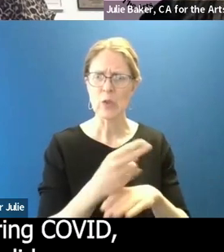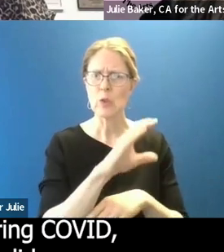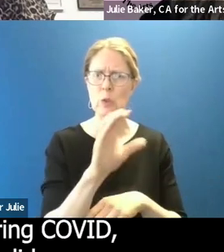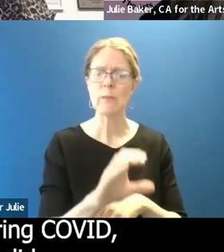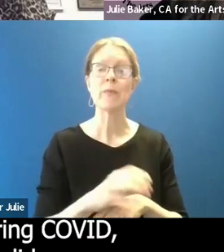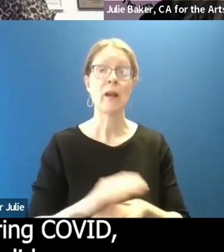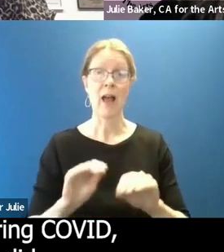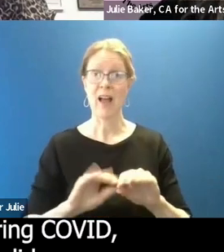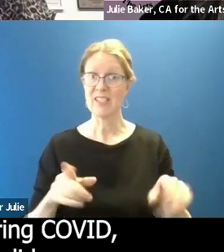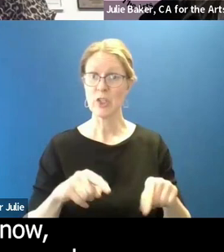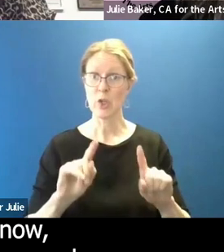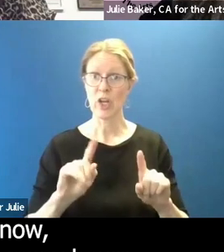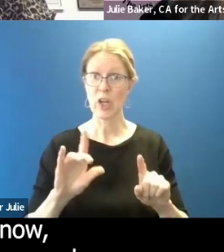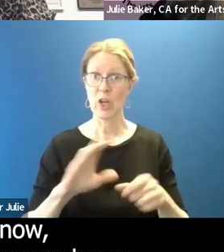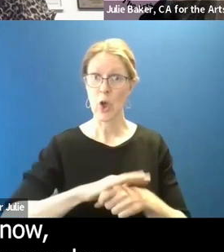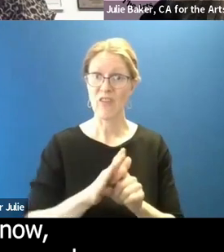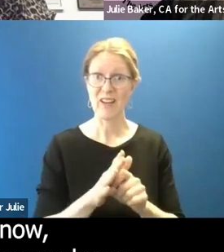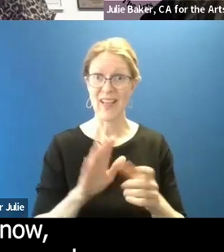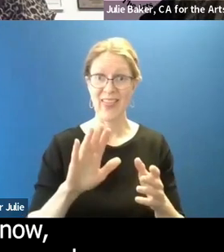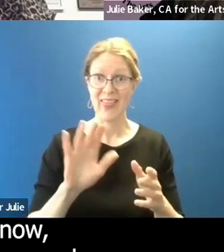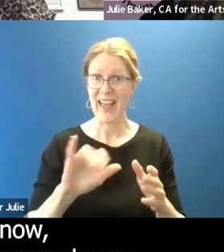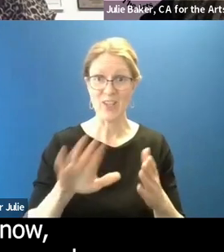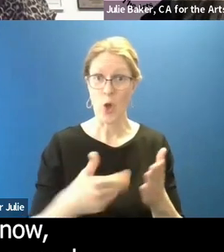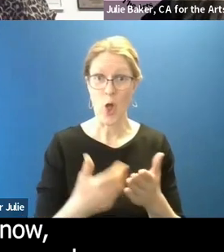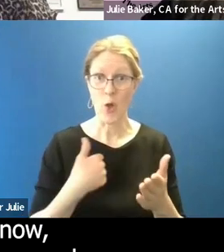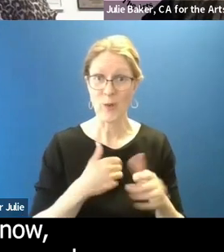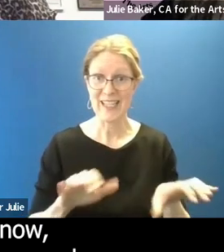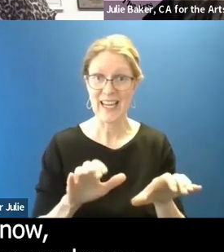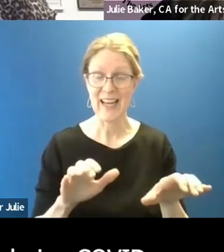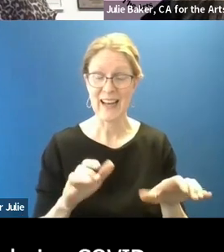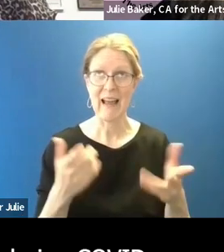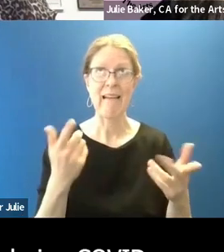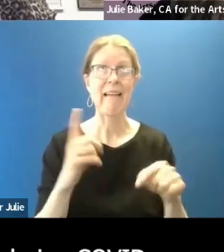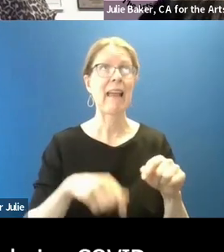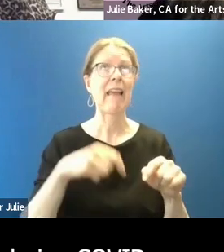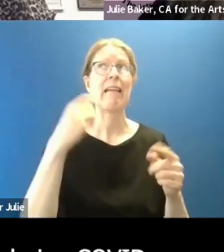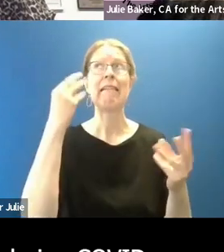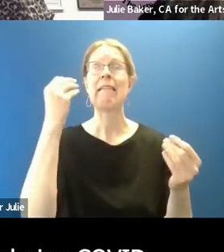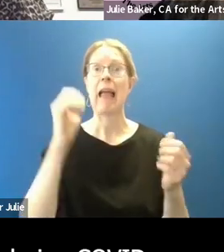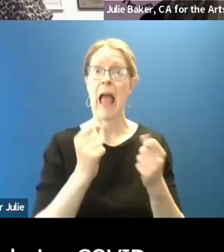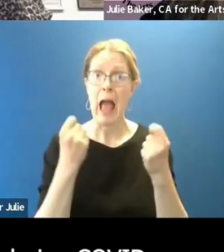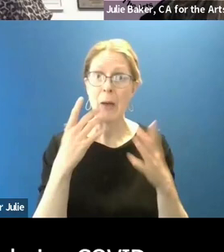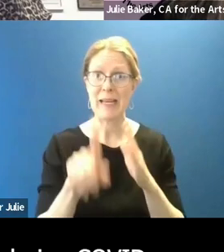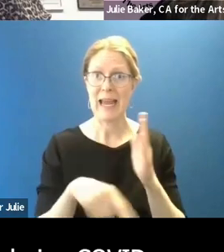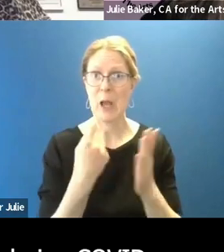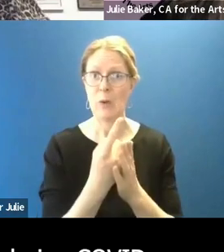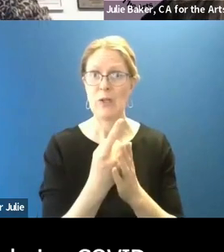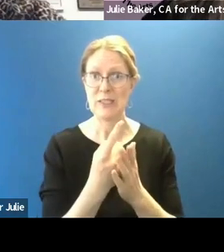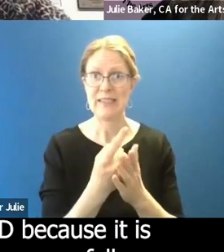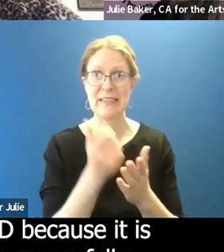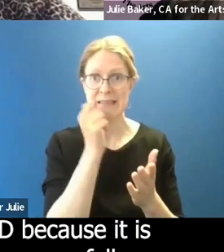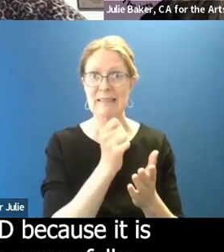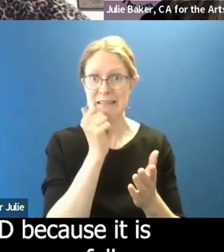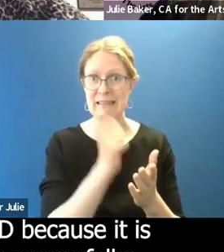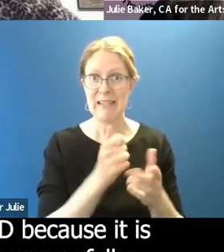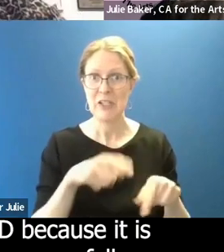obviously during COVID, that's all that we did. We spent a, you know, I can't even imagine how many hours I spent on Zoom on a daily during COVID.